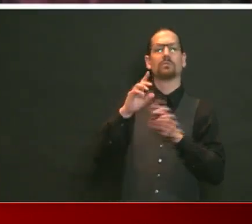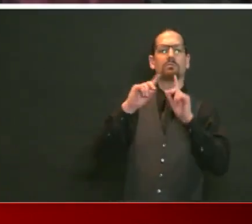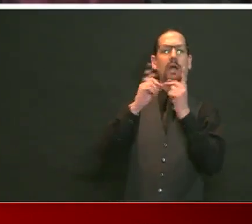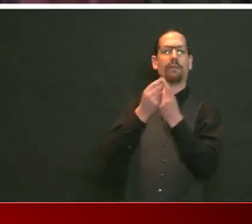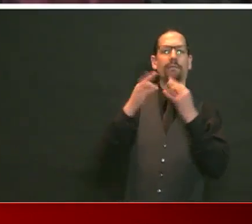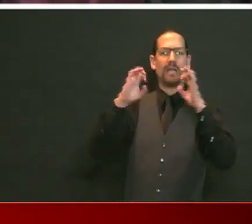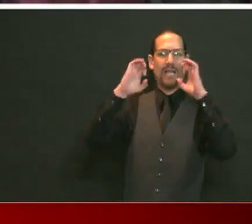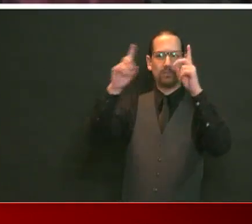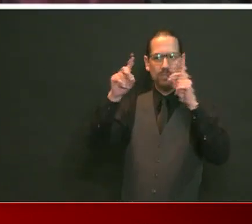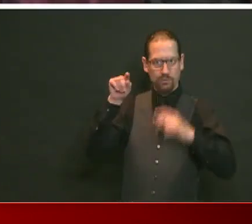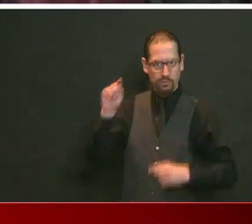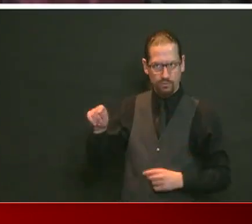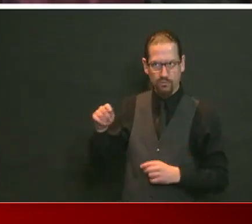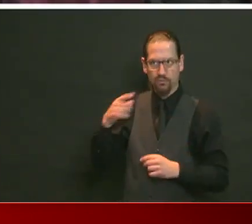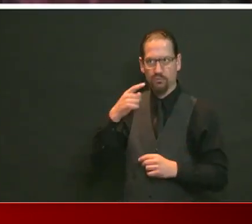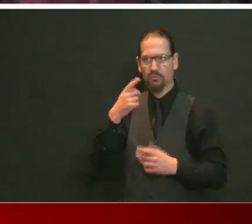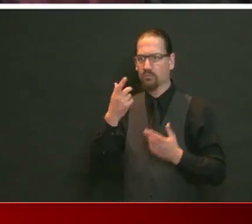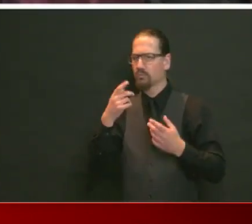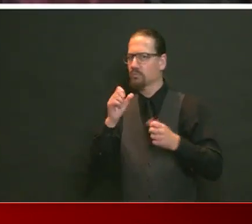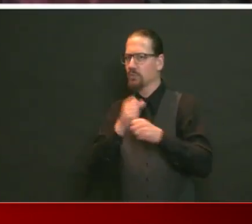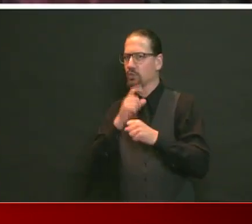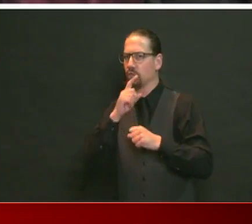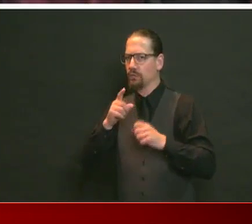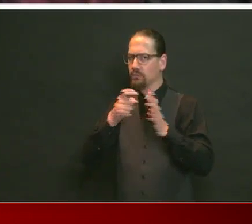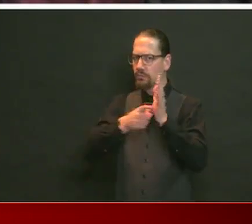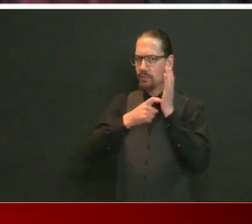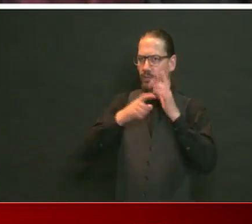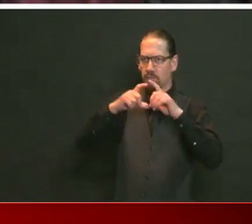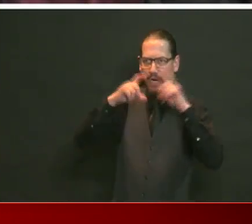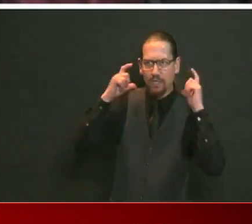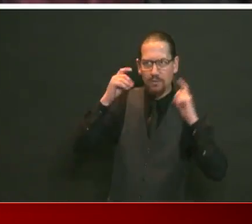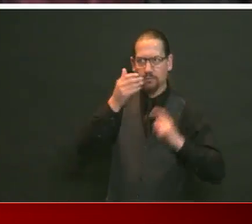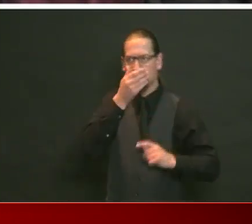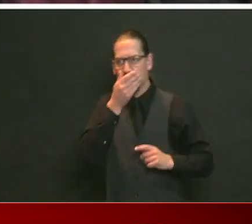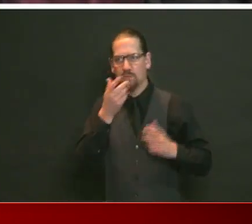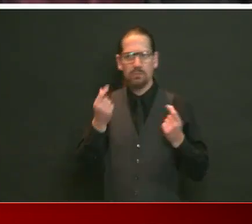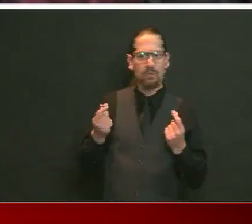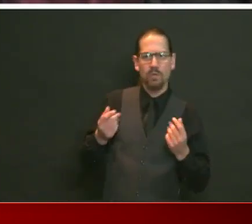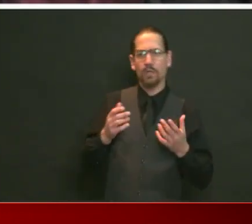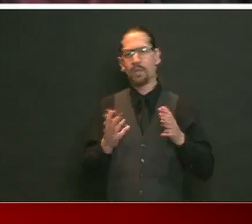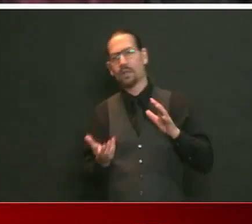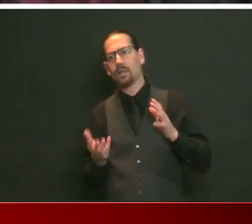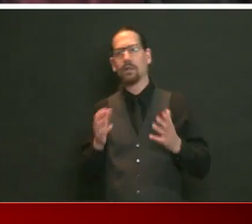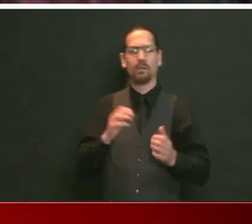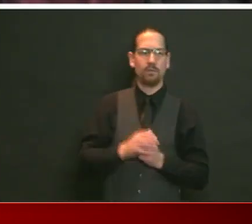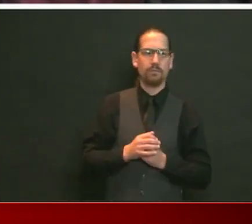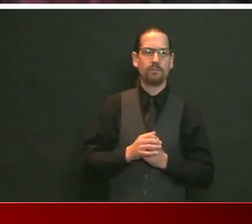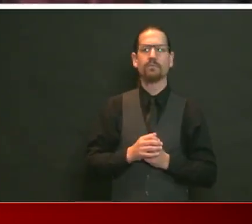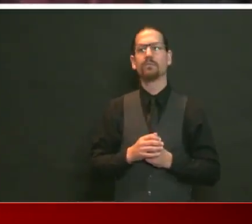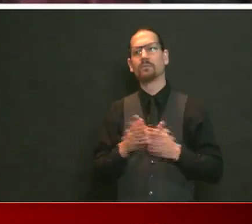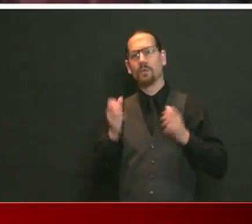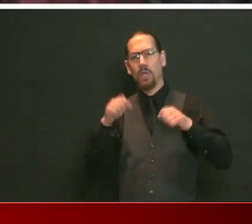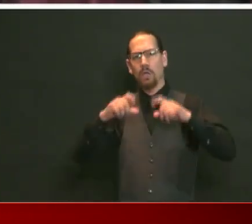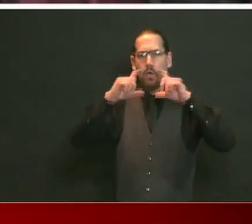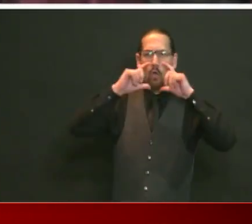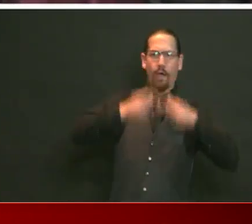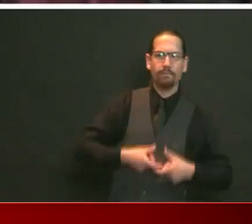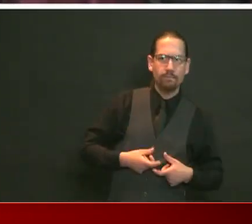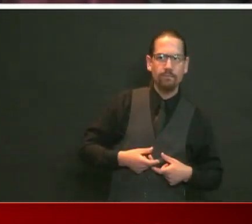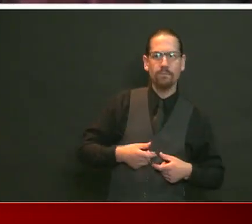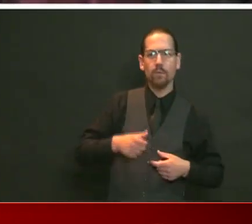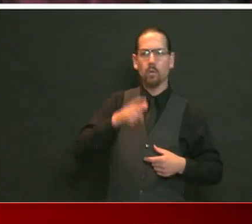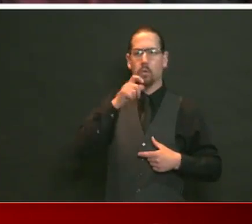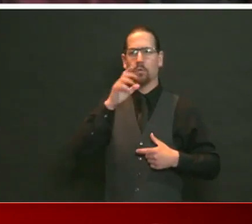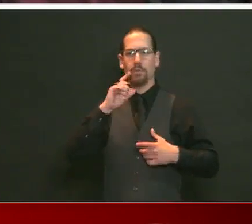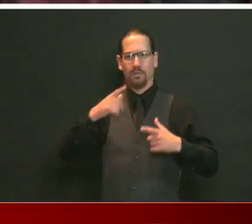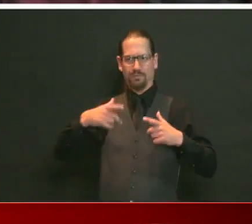administration who's been dealing with the superintendents has been privately saying, well, you know, if they take the mask off, who's going to be around to be